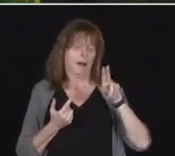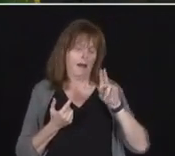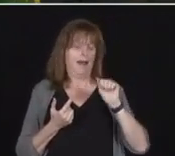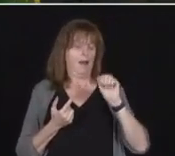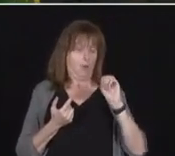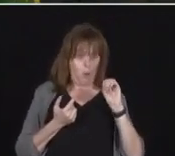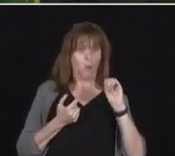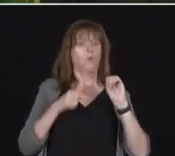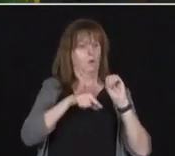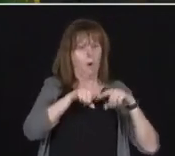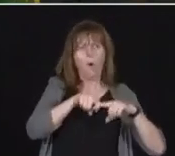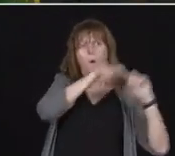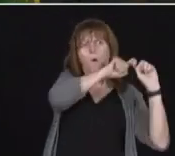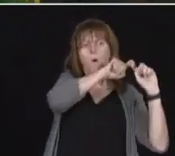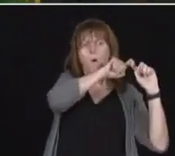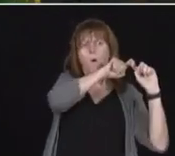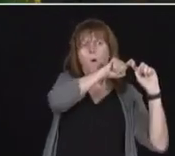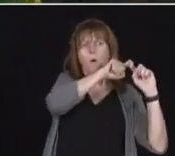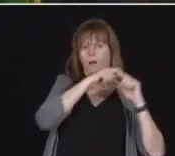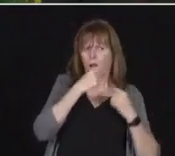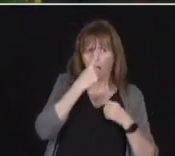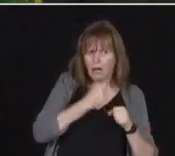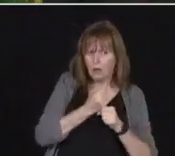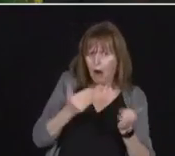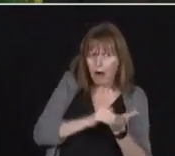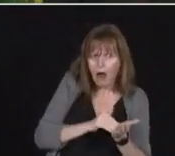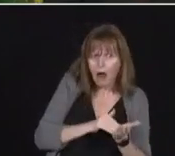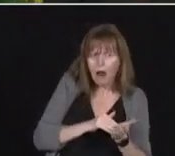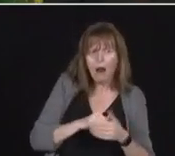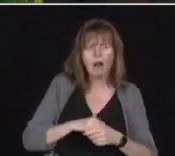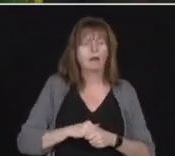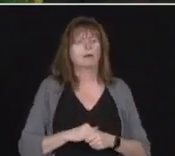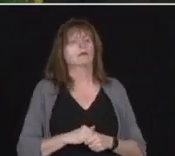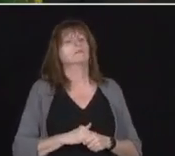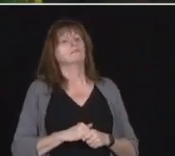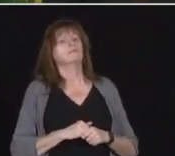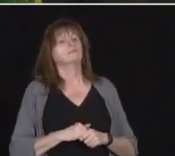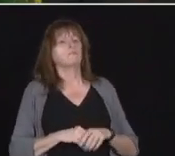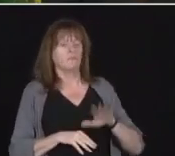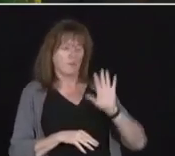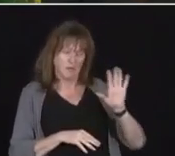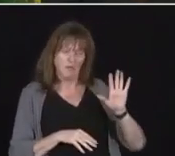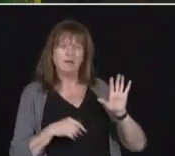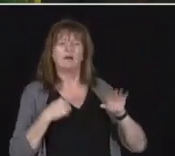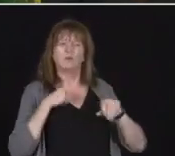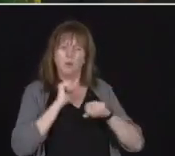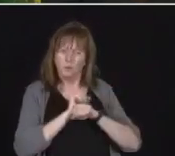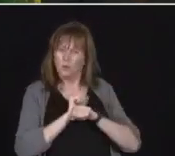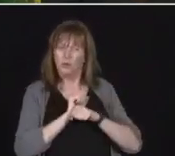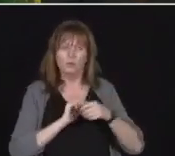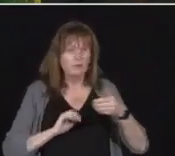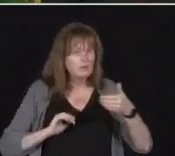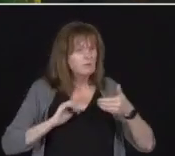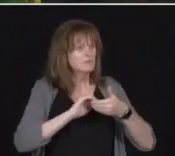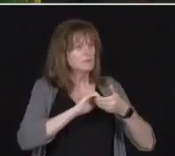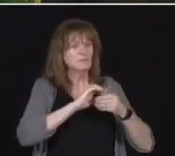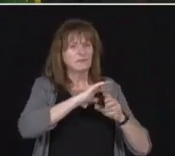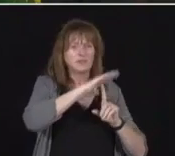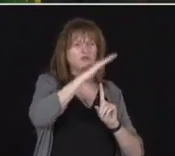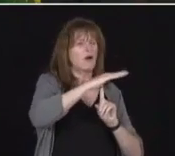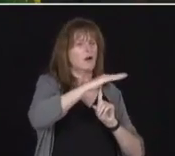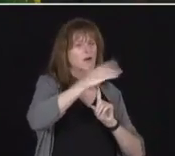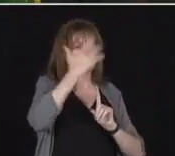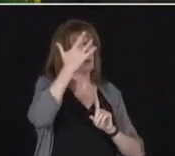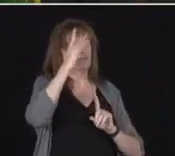intention as we have communicated to date is that working with the best medical and scientific minds in the country, we put together a team